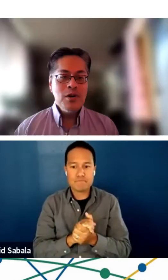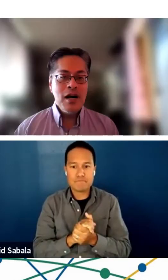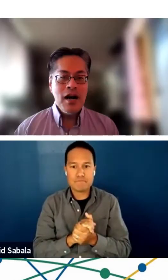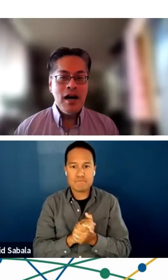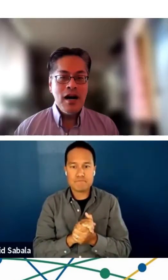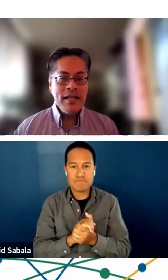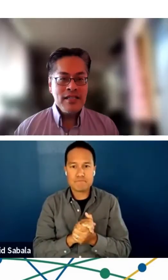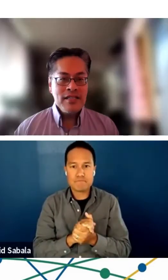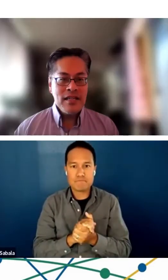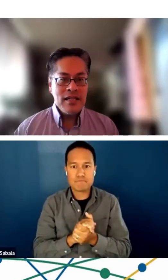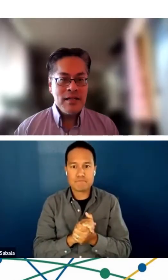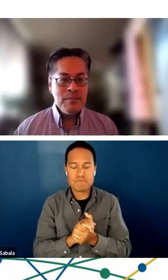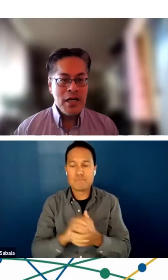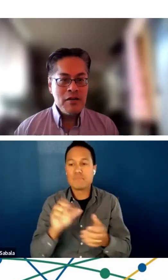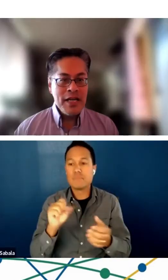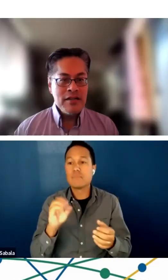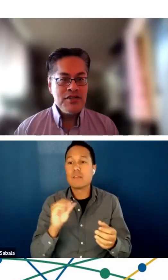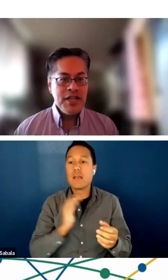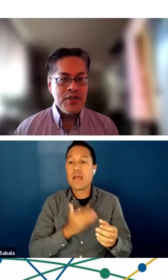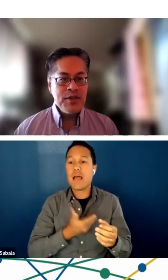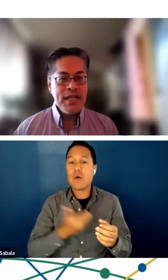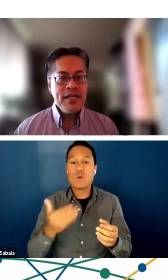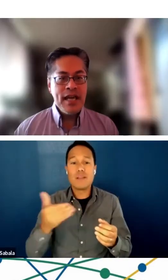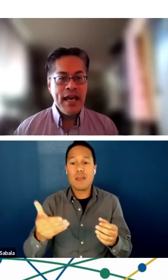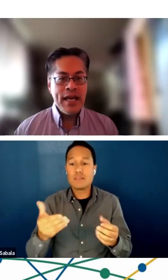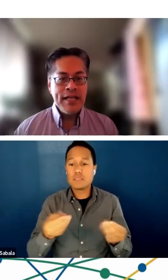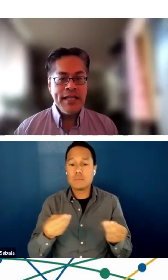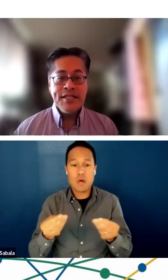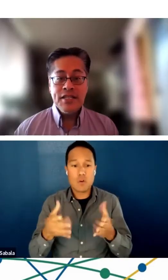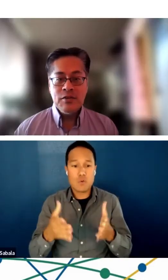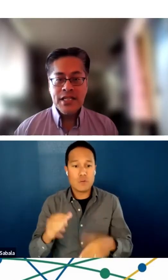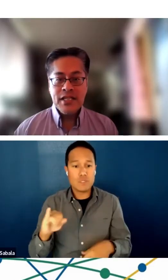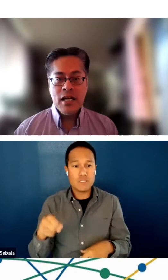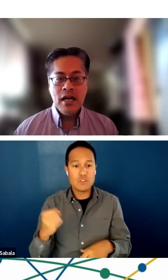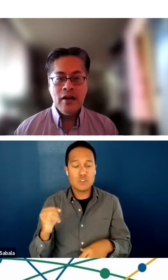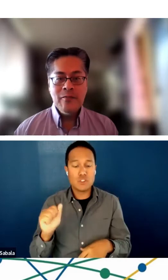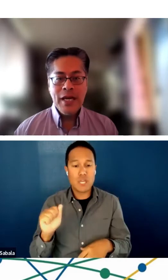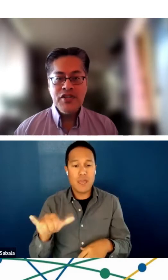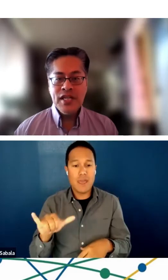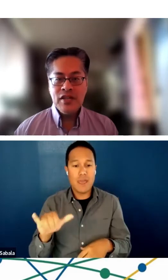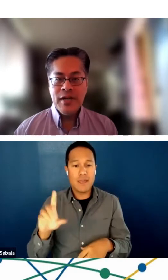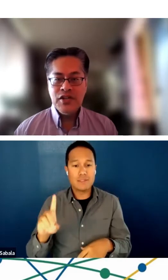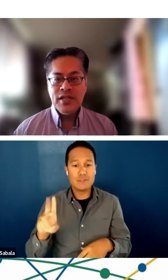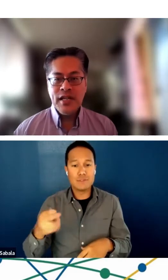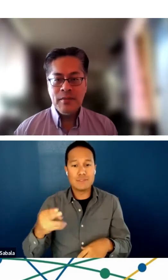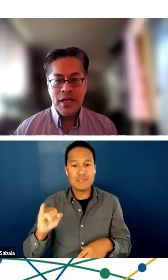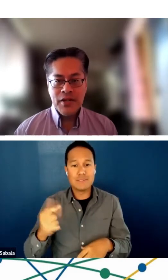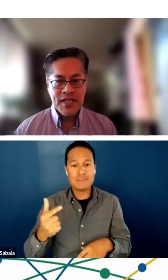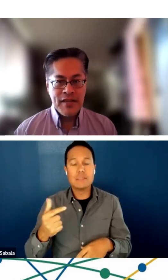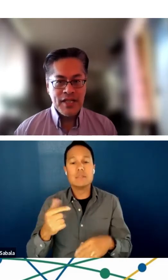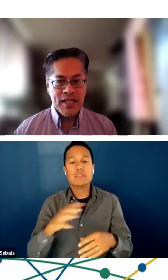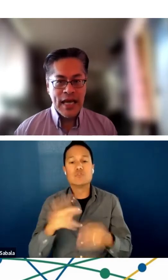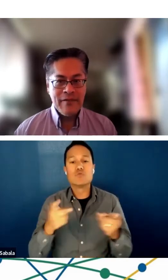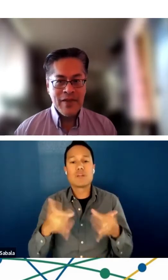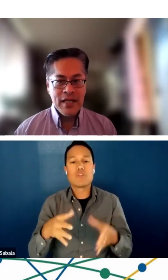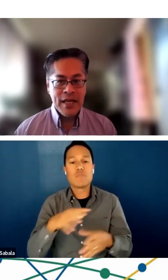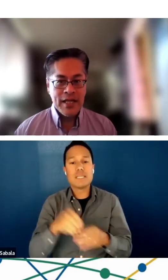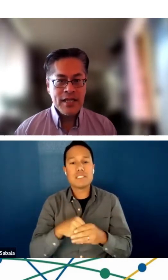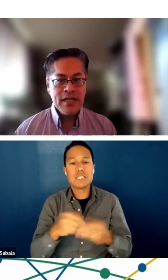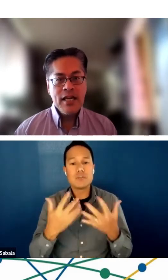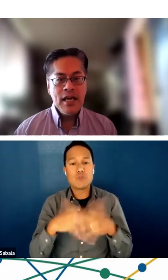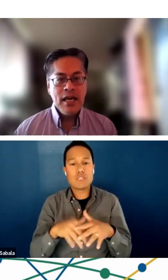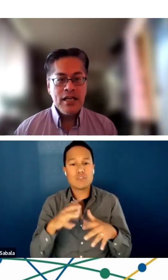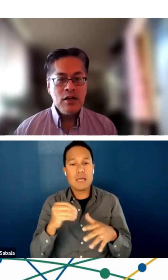So our next moderator is Jay Duhigg, and he is the Director of Patient Integration and Patient Safety at